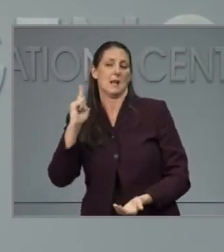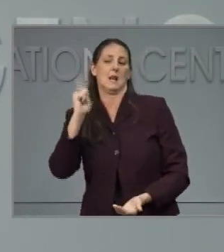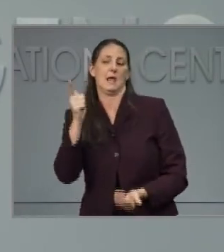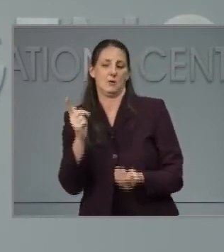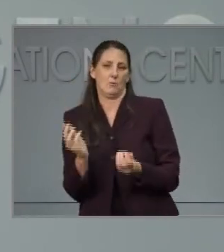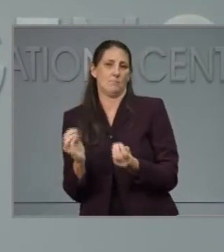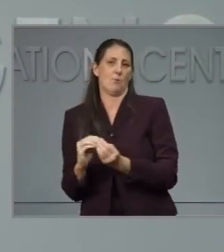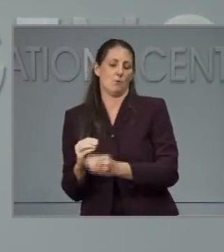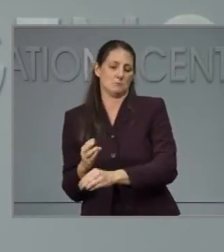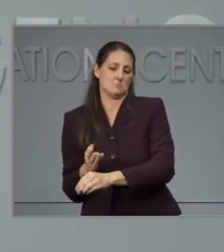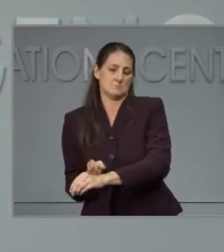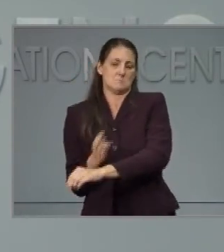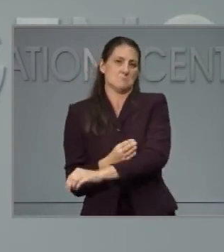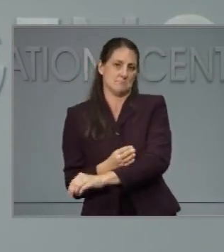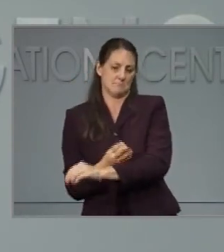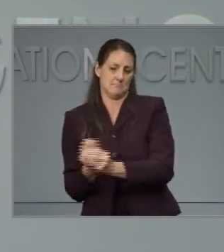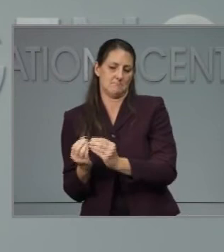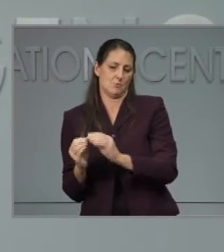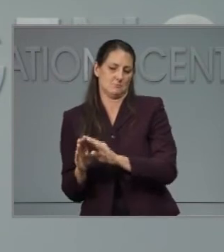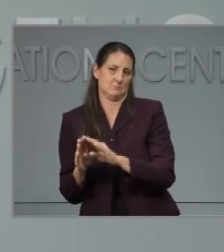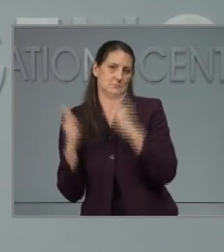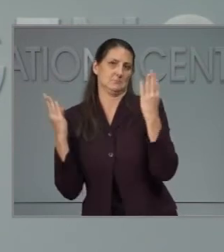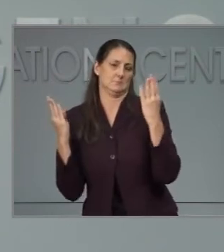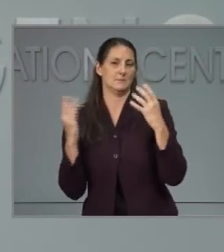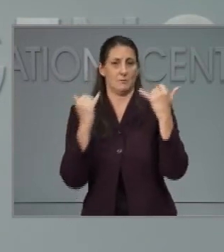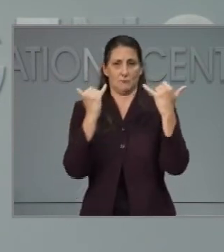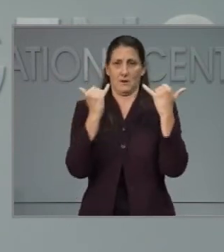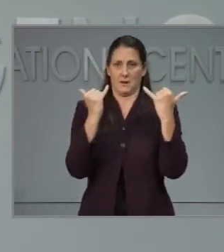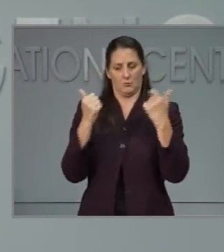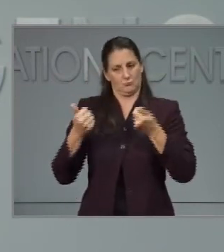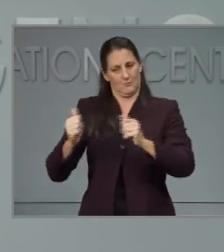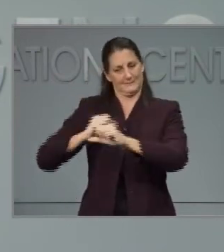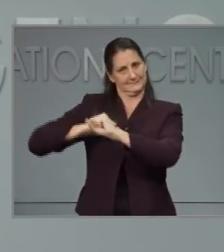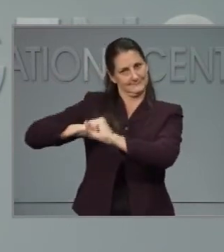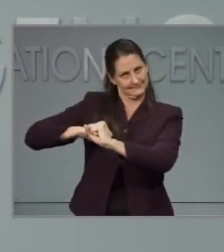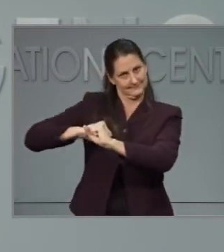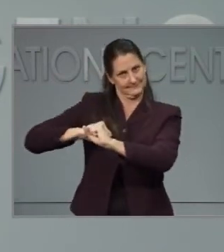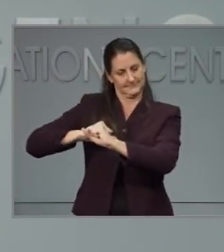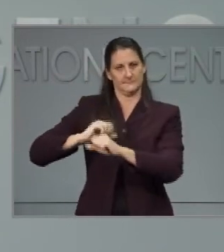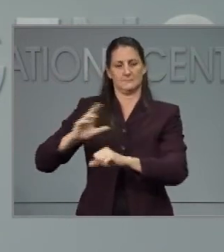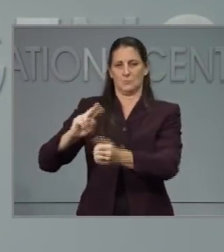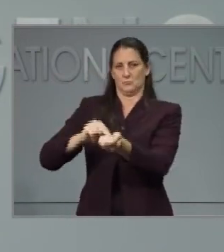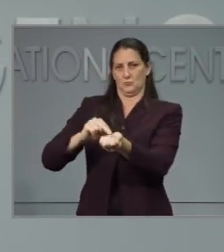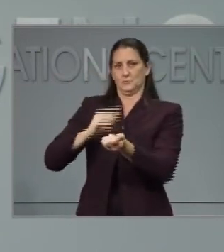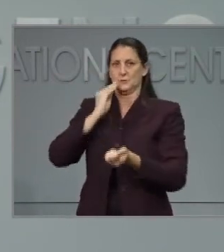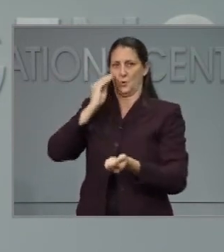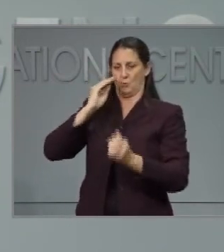residents of our skilled nursing facilities safe and to keep the virus out of those settings. Thank you.